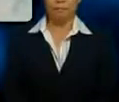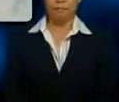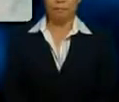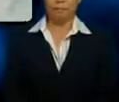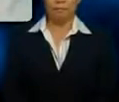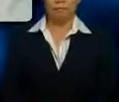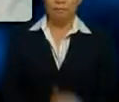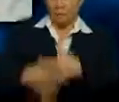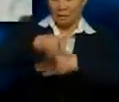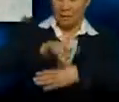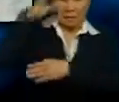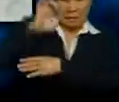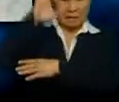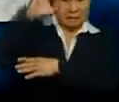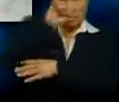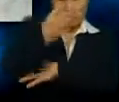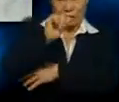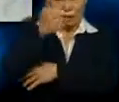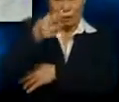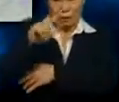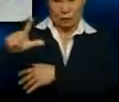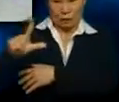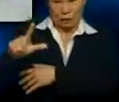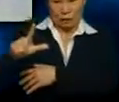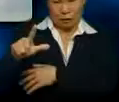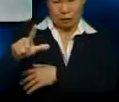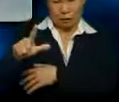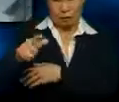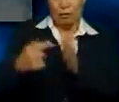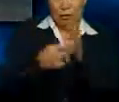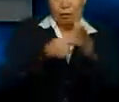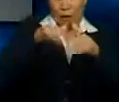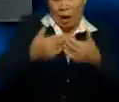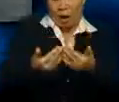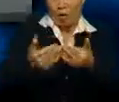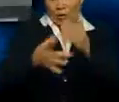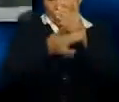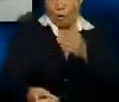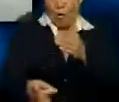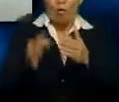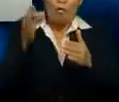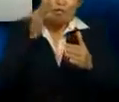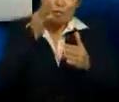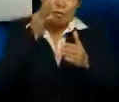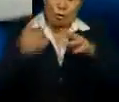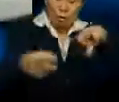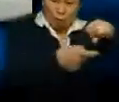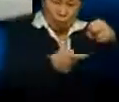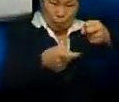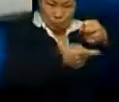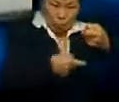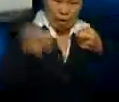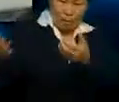Earlier, Inche Sharul has briefed and illustrated practically how the oil-bearing fruits are harvested and brought to the mill.